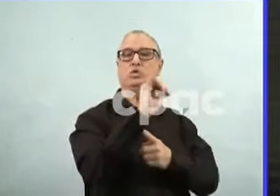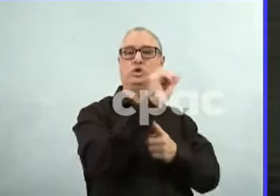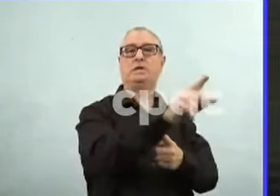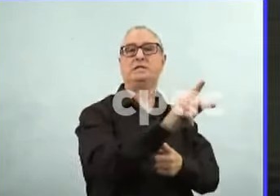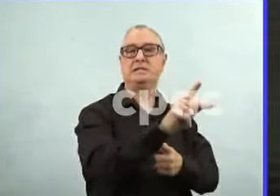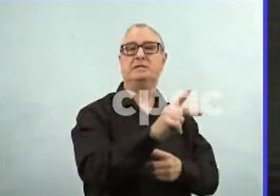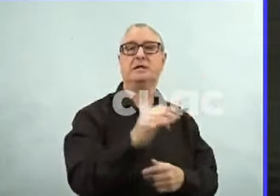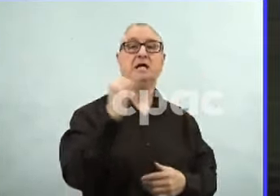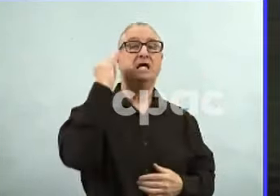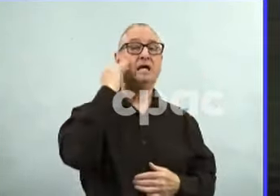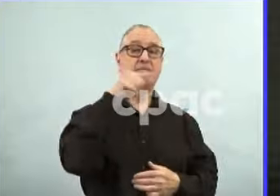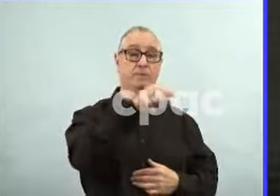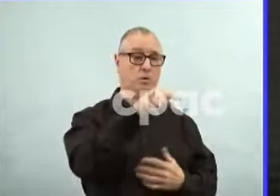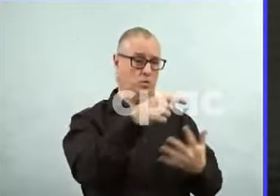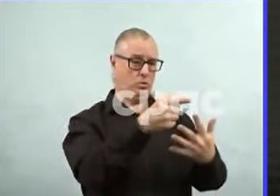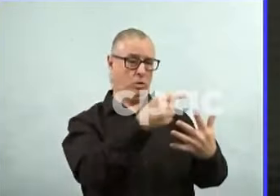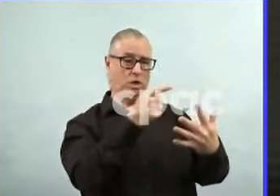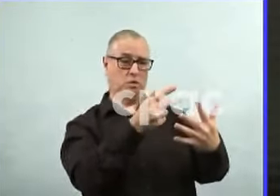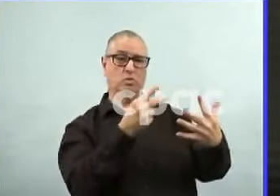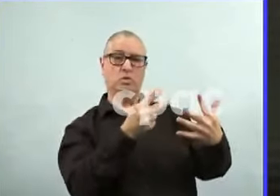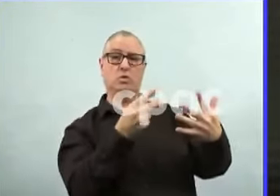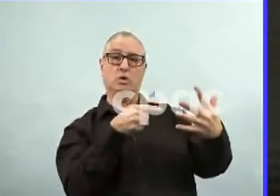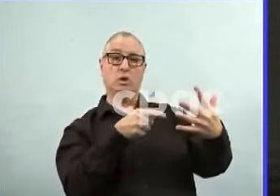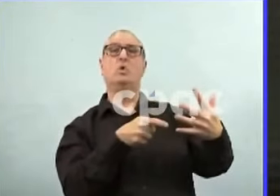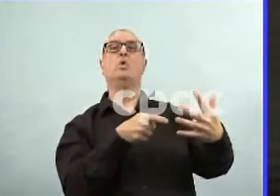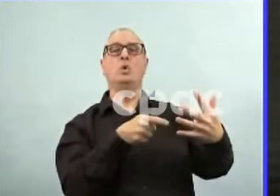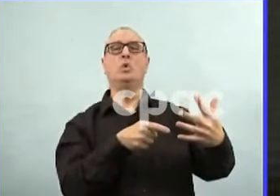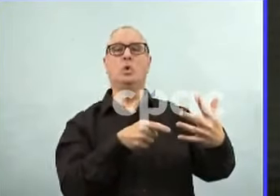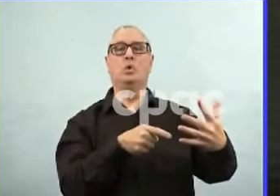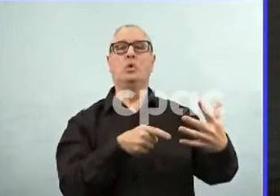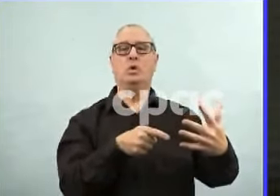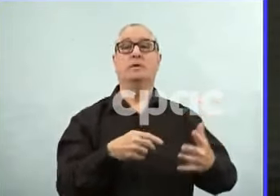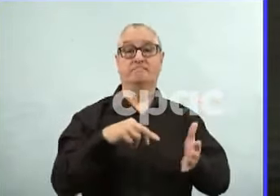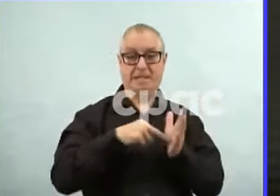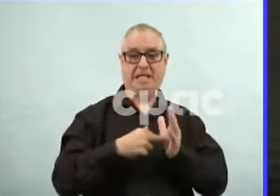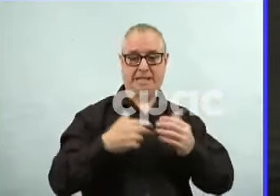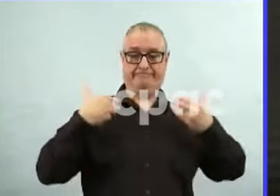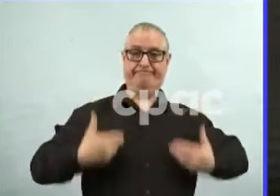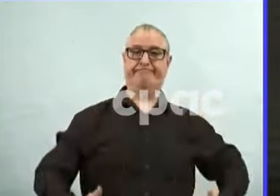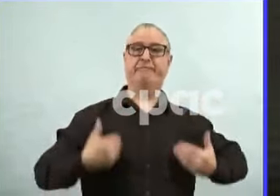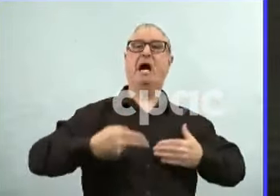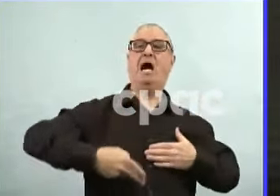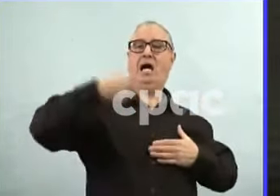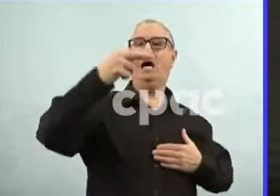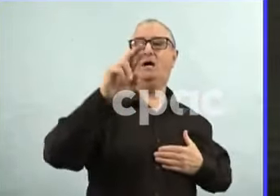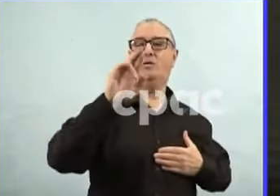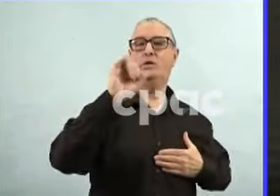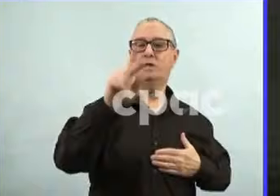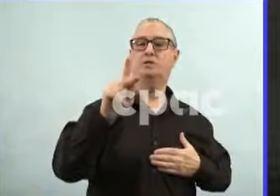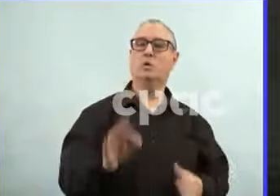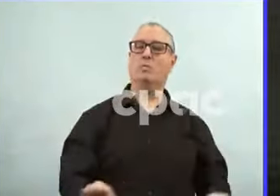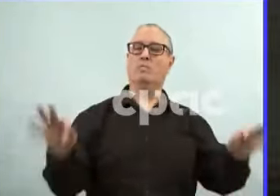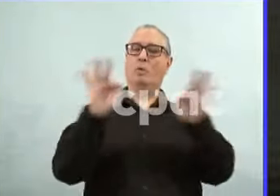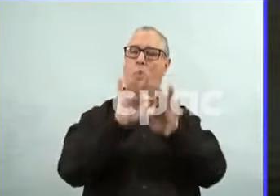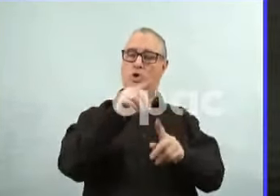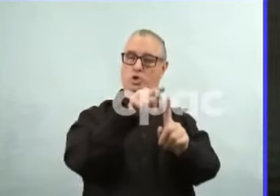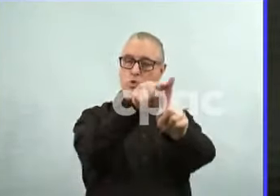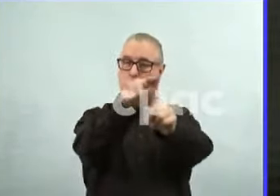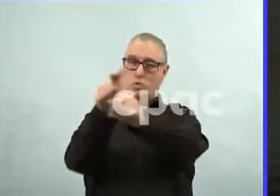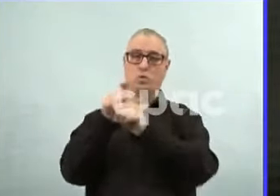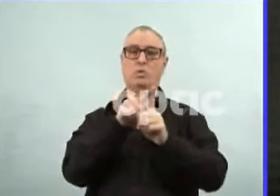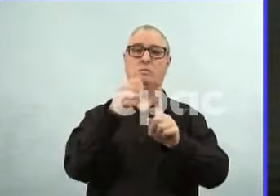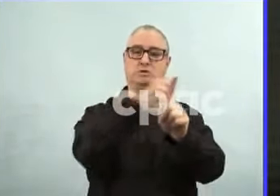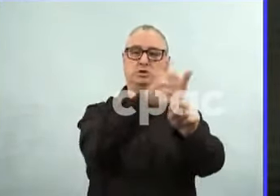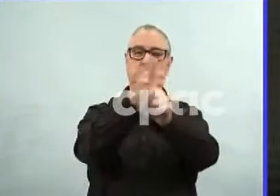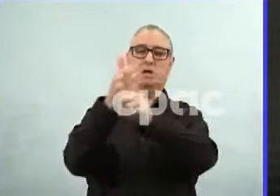So, these individuals, you know, need to be aware of their health status. Be aware. They need to be aware of what puts them at